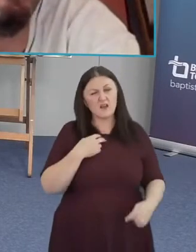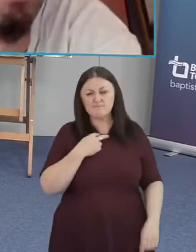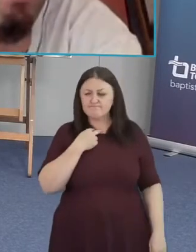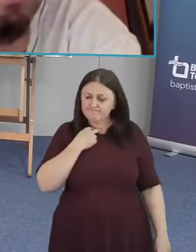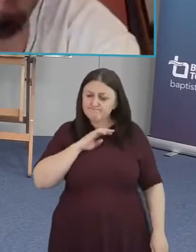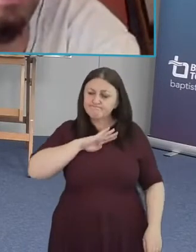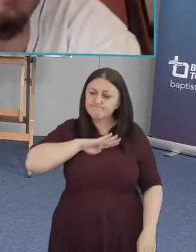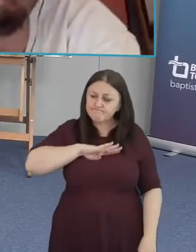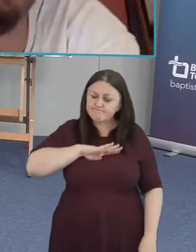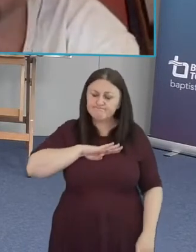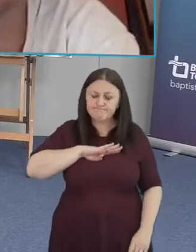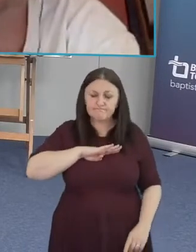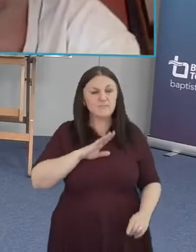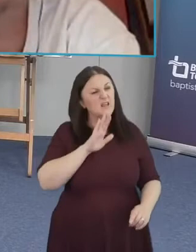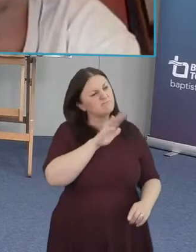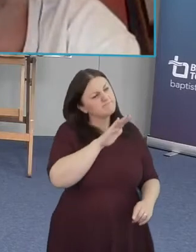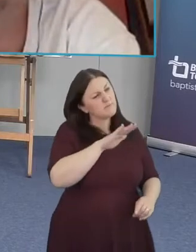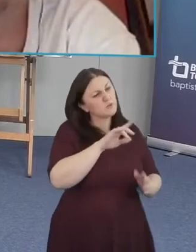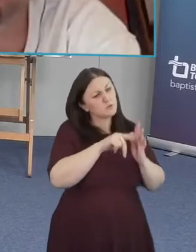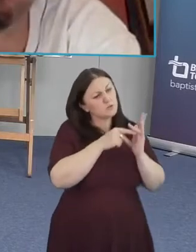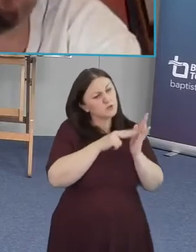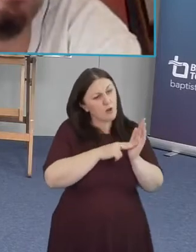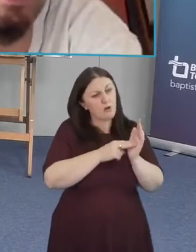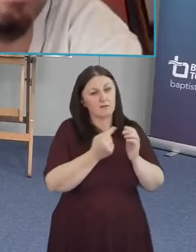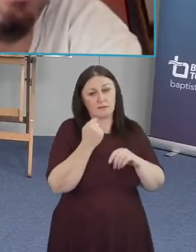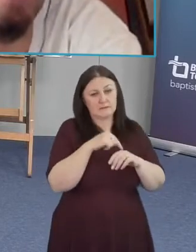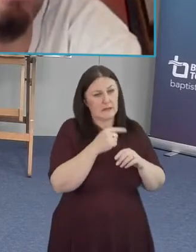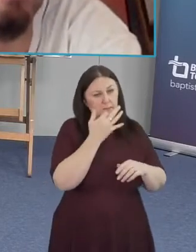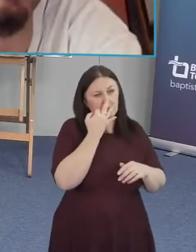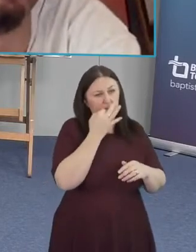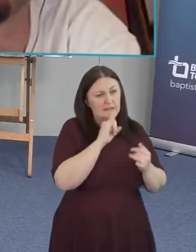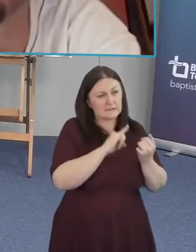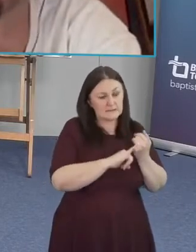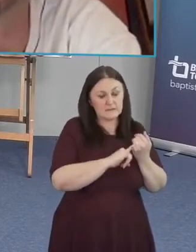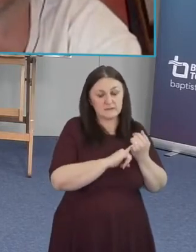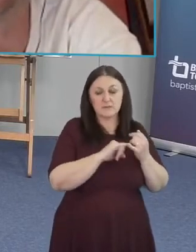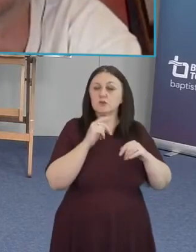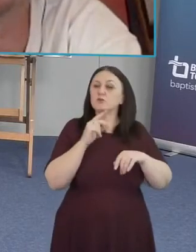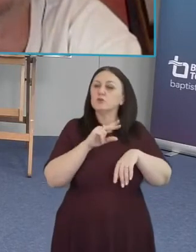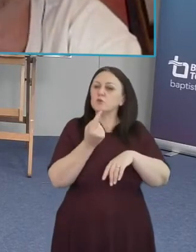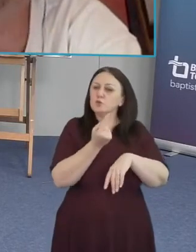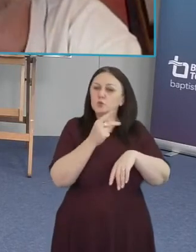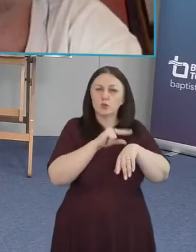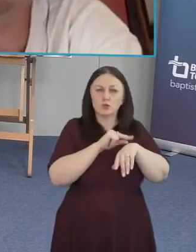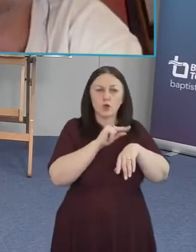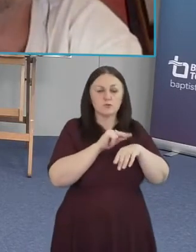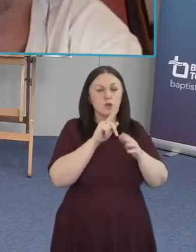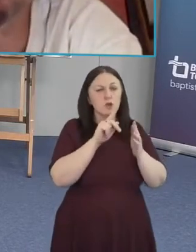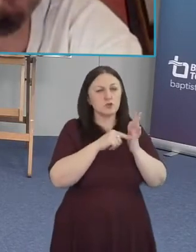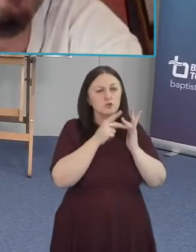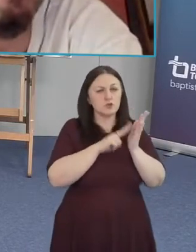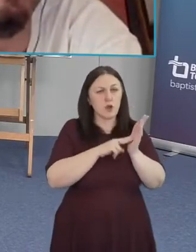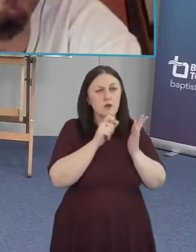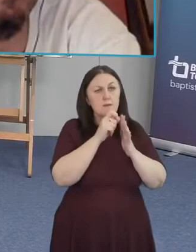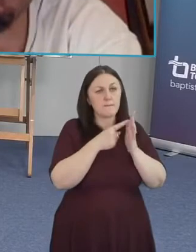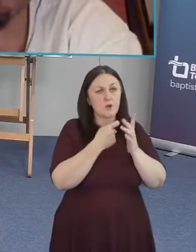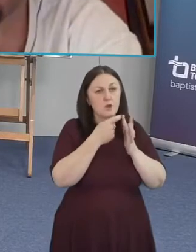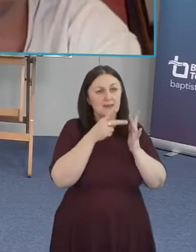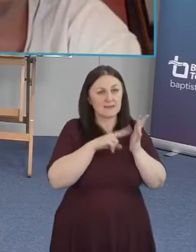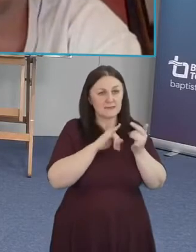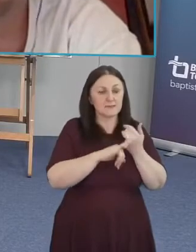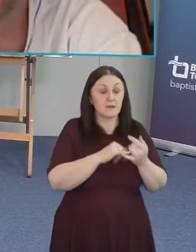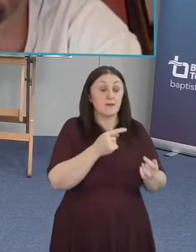who was you know in his 80s i said um this is dr john perkins he's been a mentor of mine and um i said dr perkins